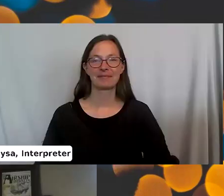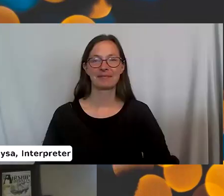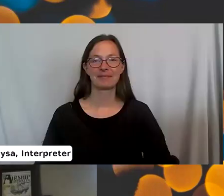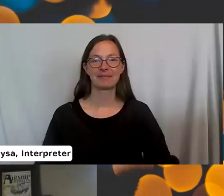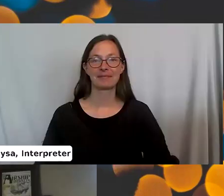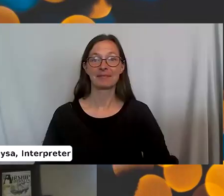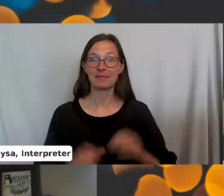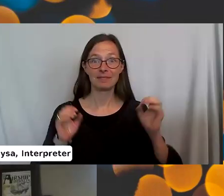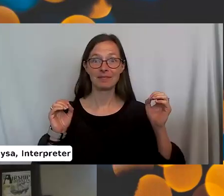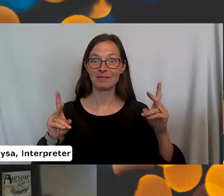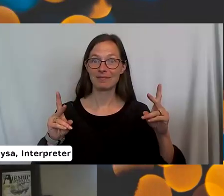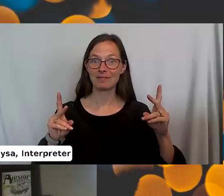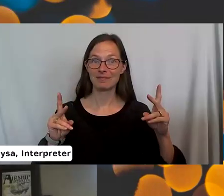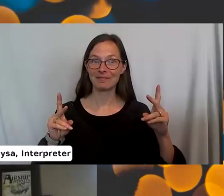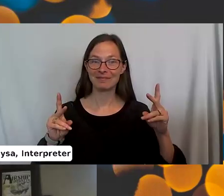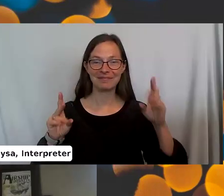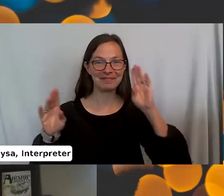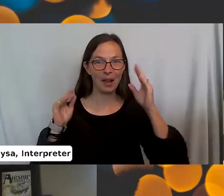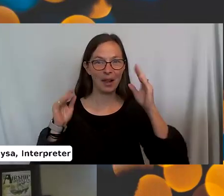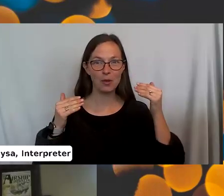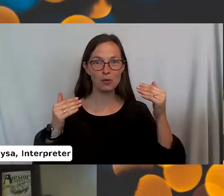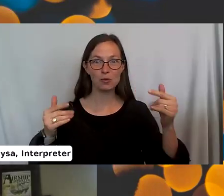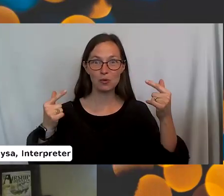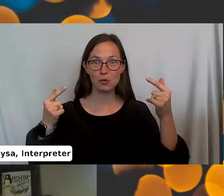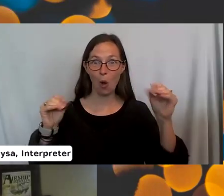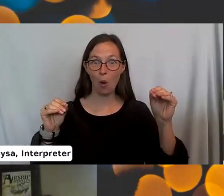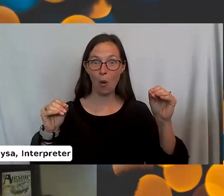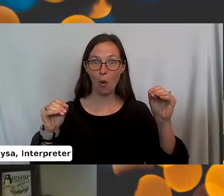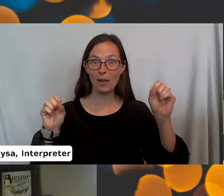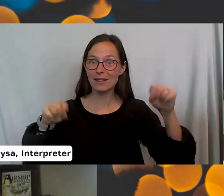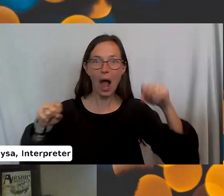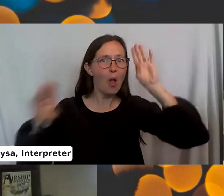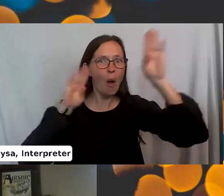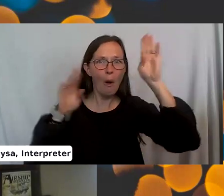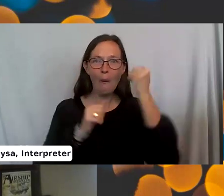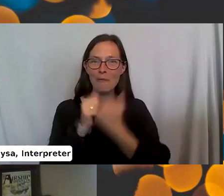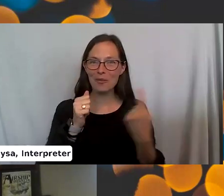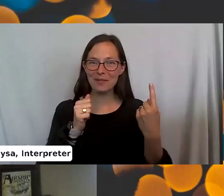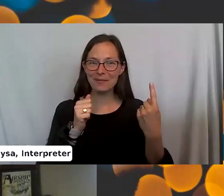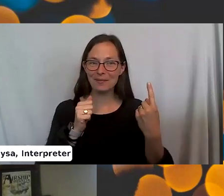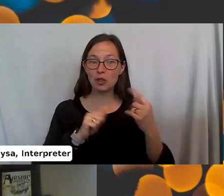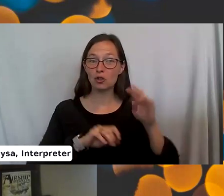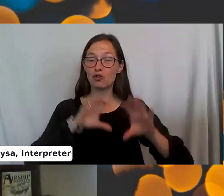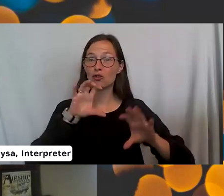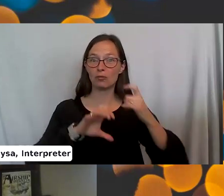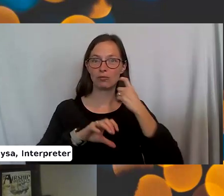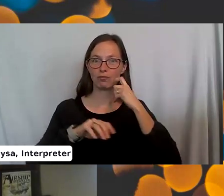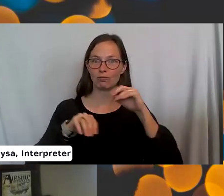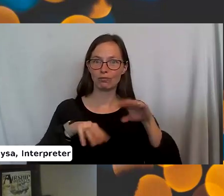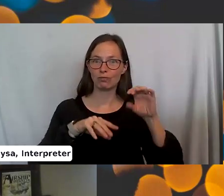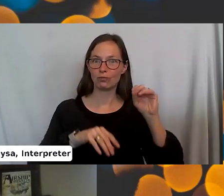All right, let's go. Yes. Hello, everyone. Chat is now turned on.